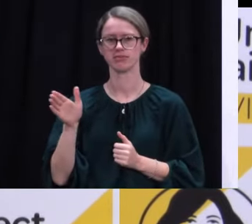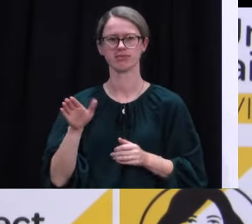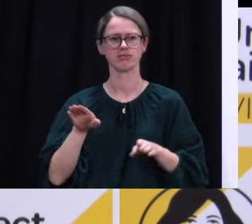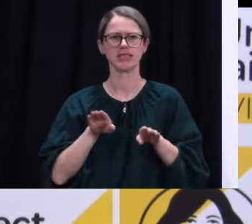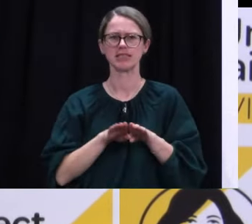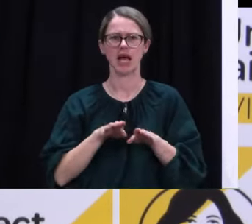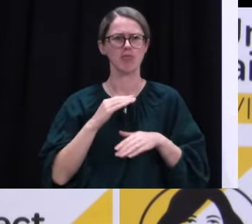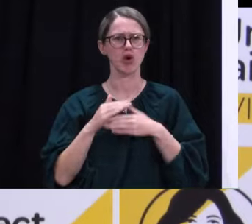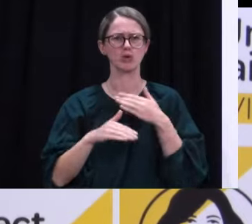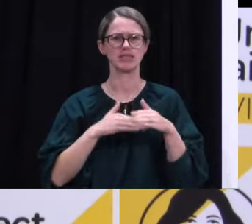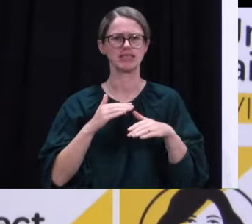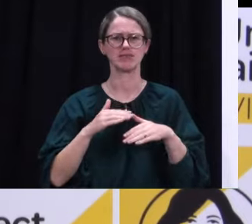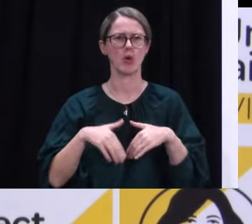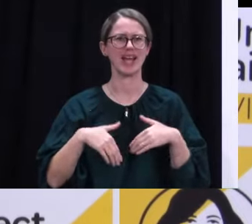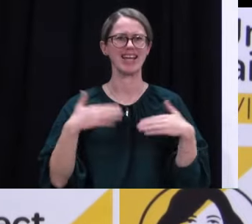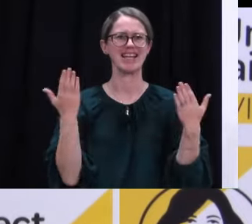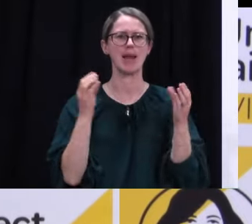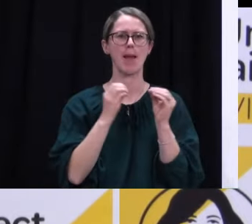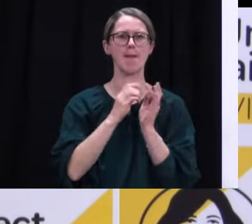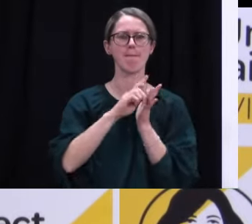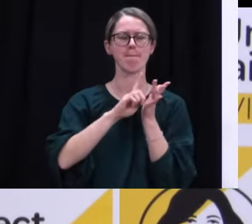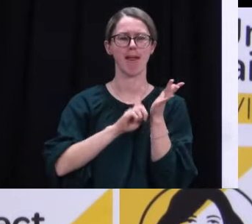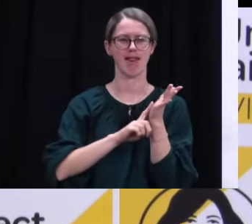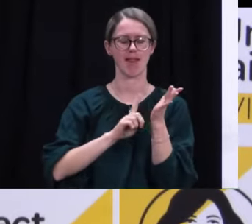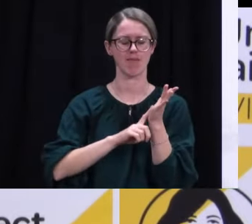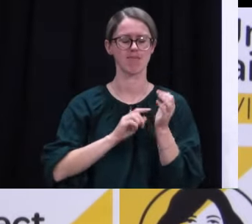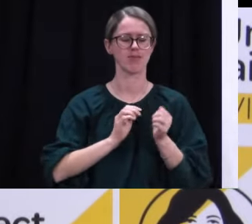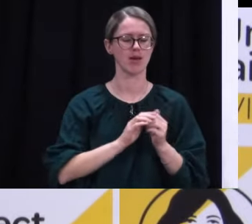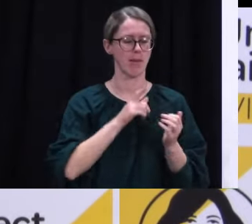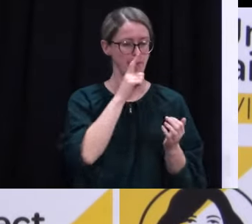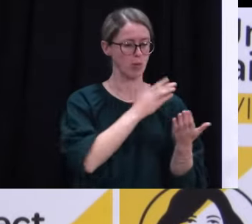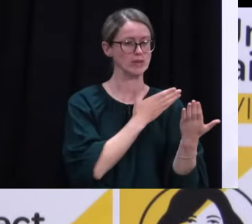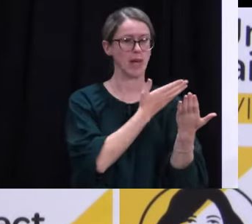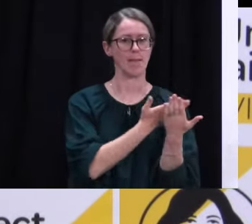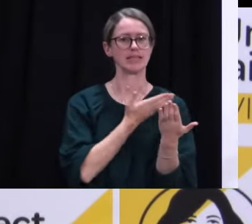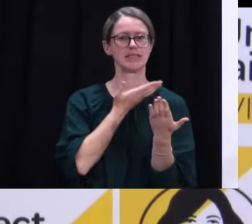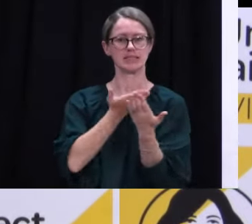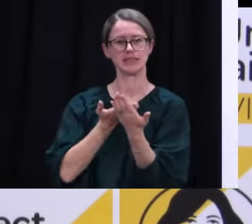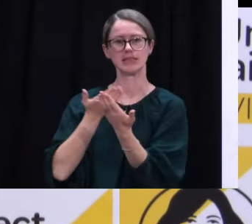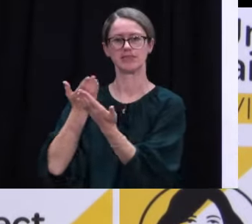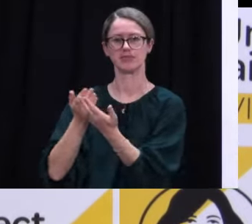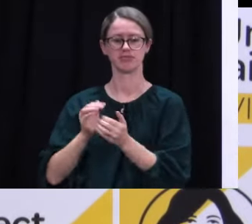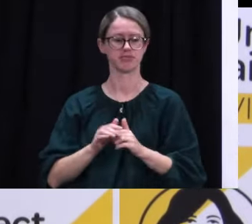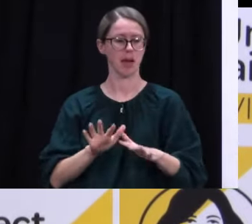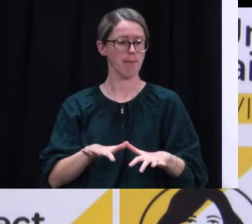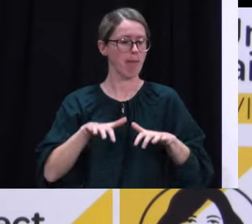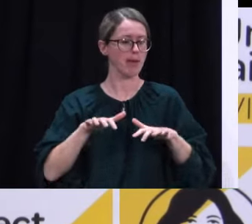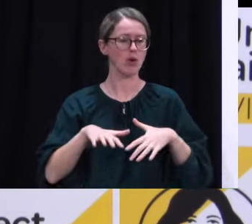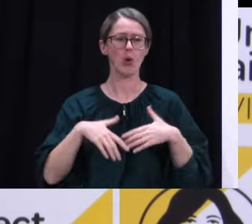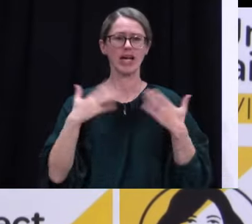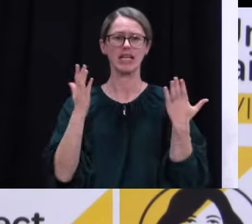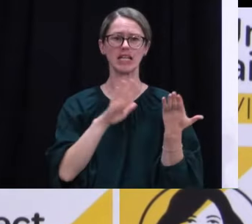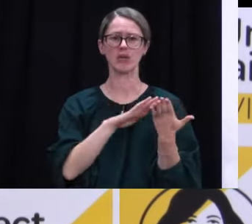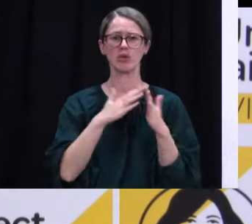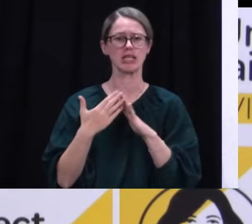that any bill goes through where we've had submissions and the chance for the public or any community organisation or anyone to